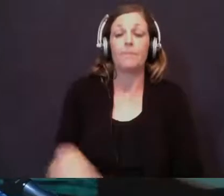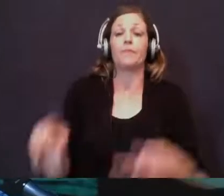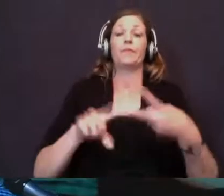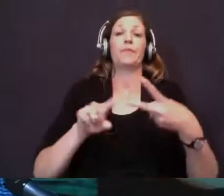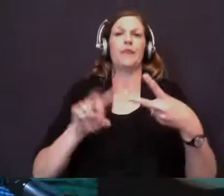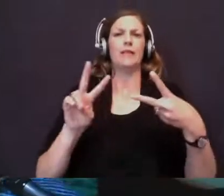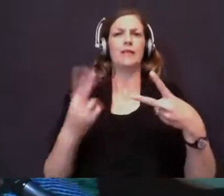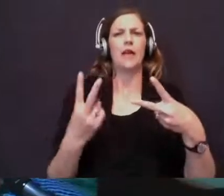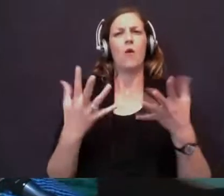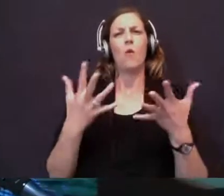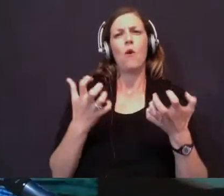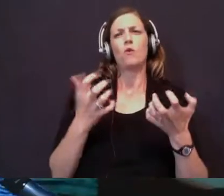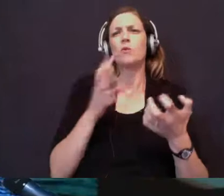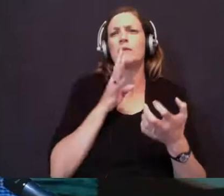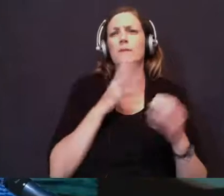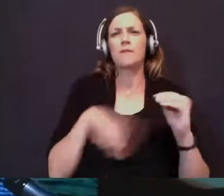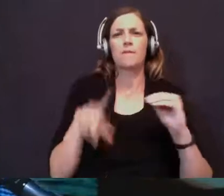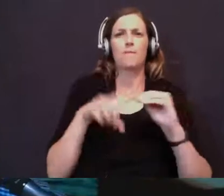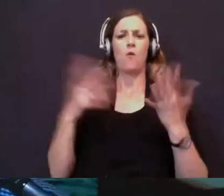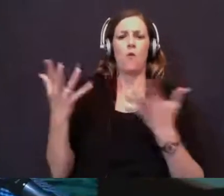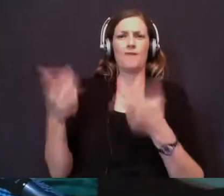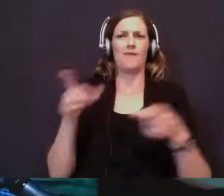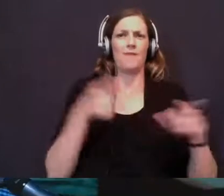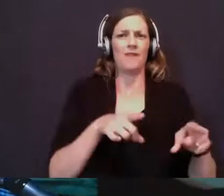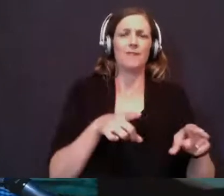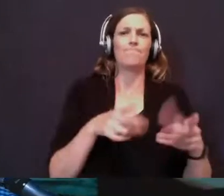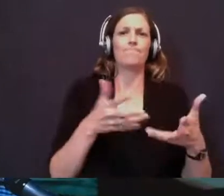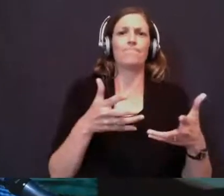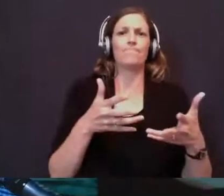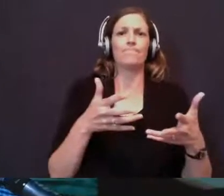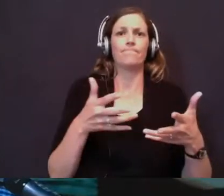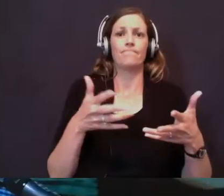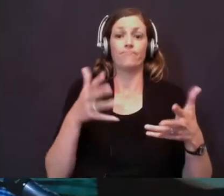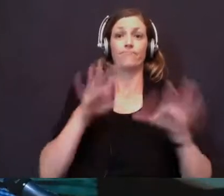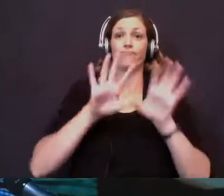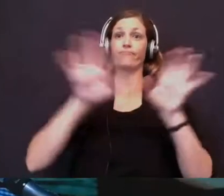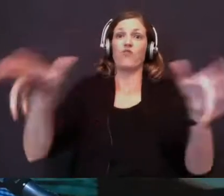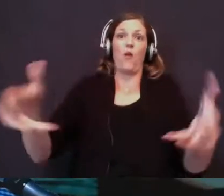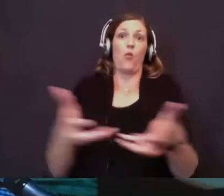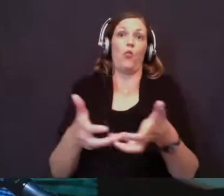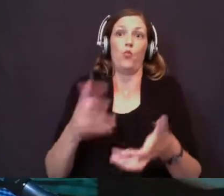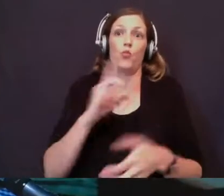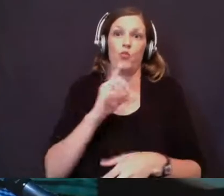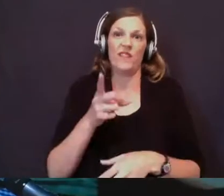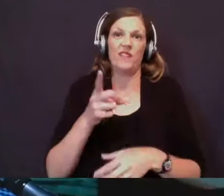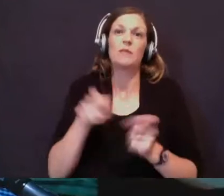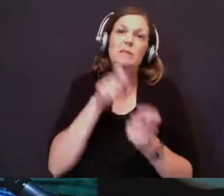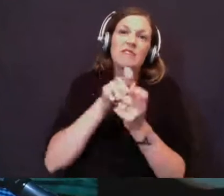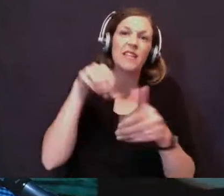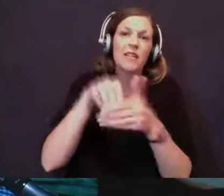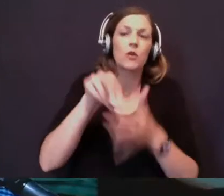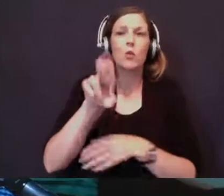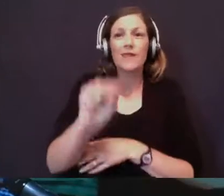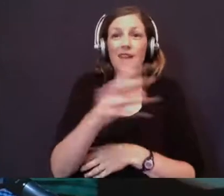want to speak into what's happening around our world, specifically in the United States, and